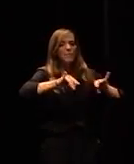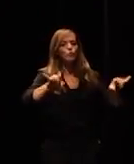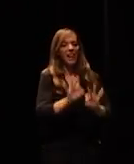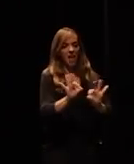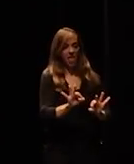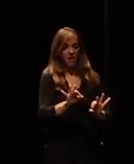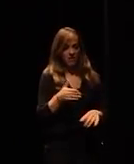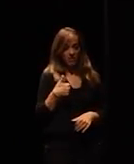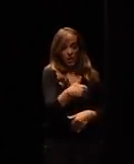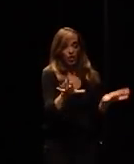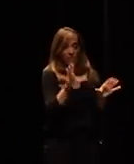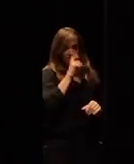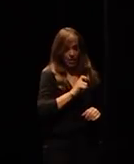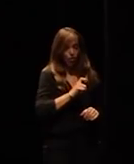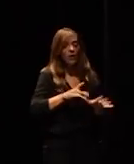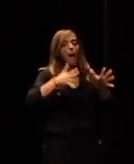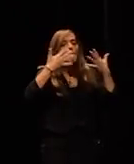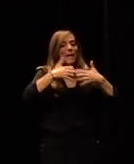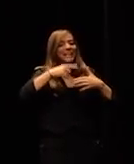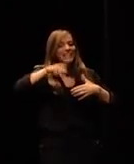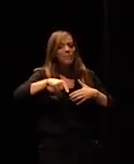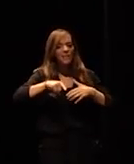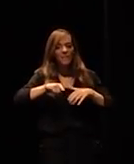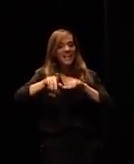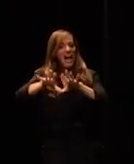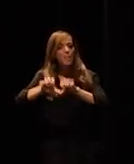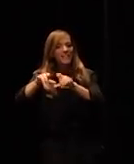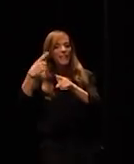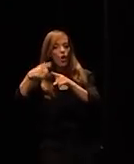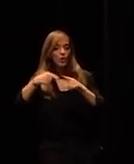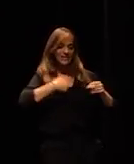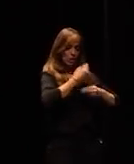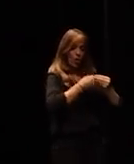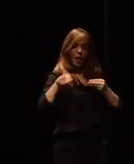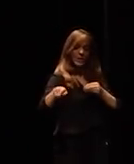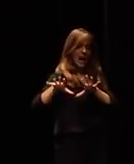and because machines are learning the things that we can do anything that's routine machines will learn